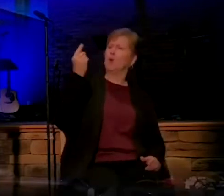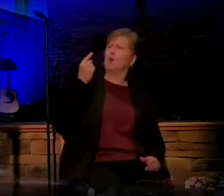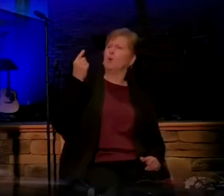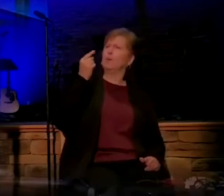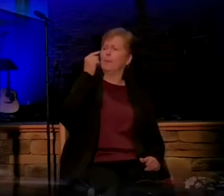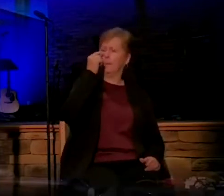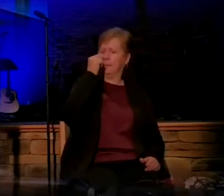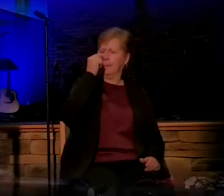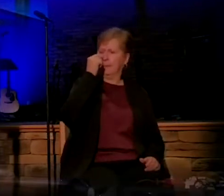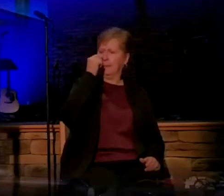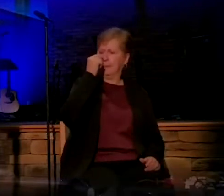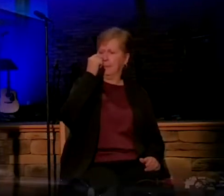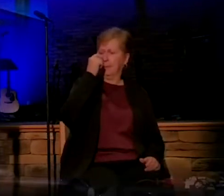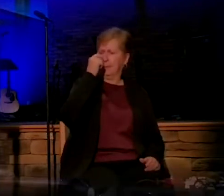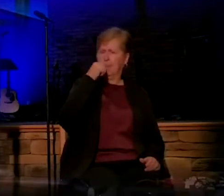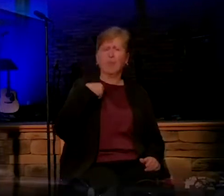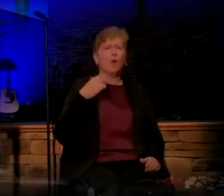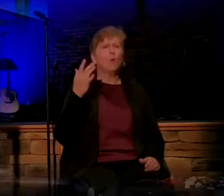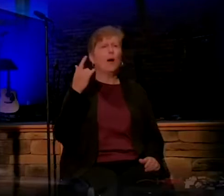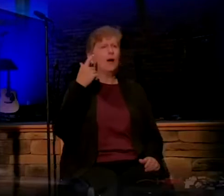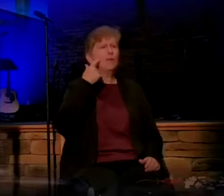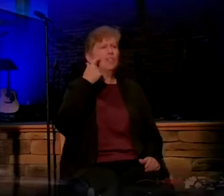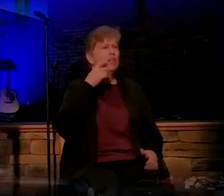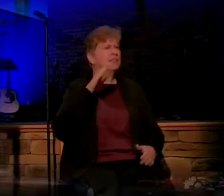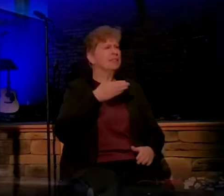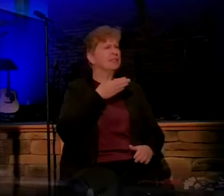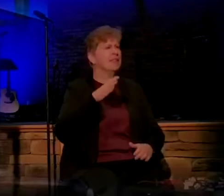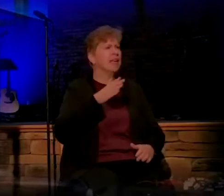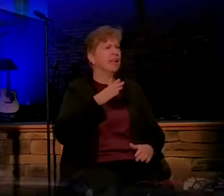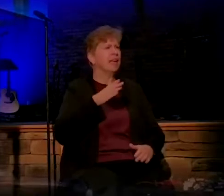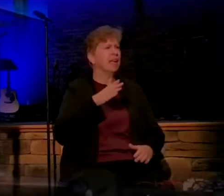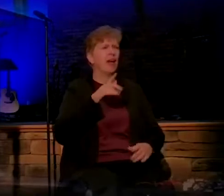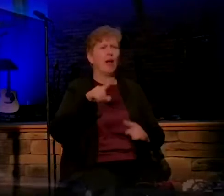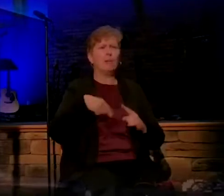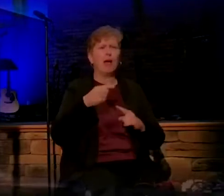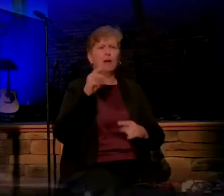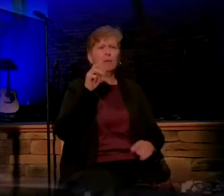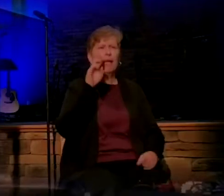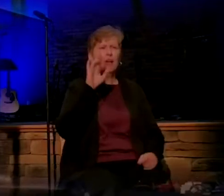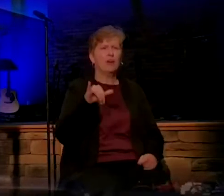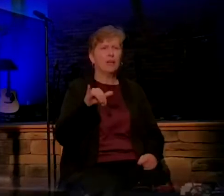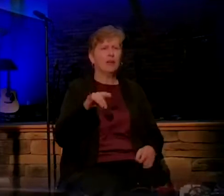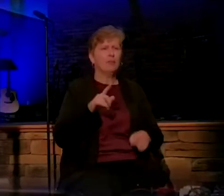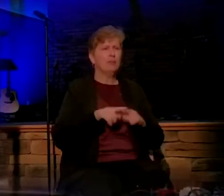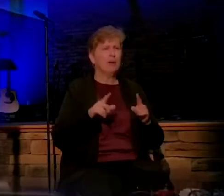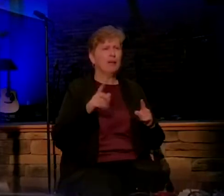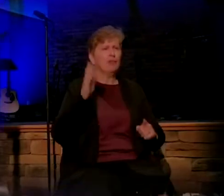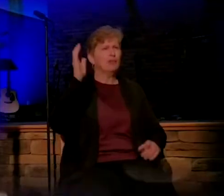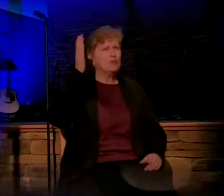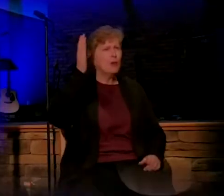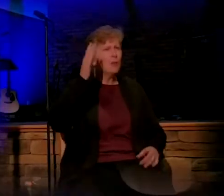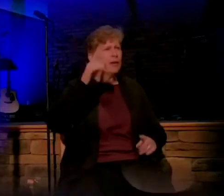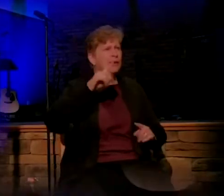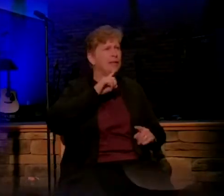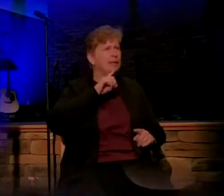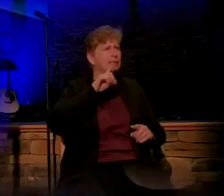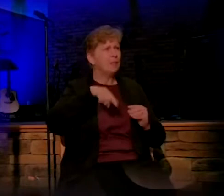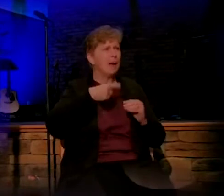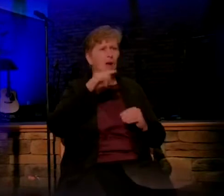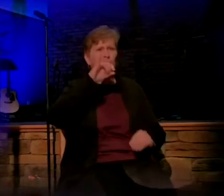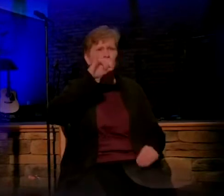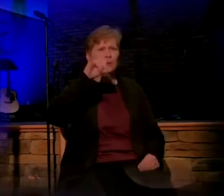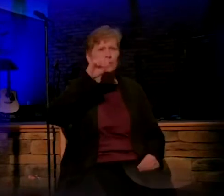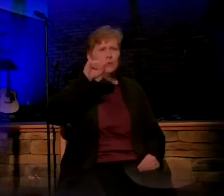we just sing a song about Mary when this sermon is about Joseph? Well, it's simple.